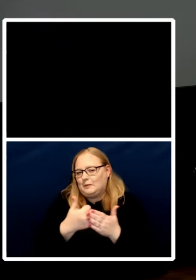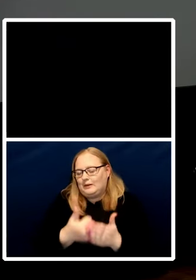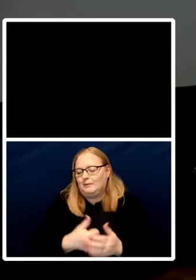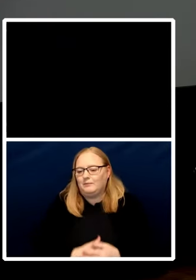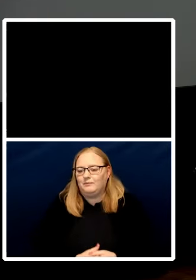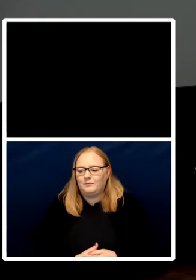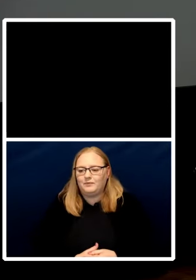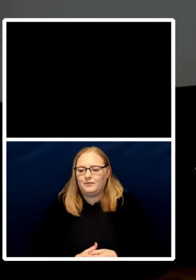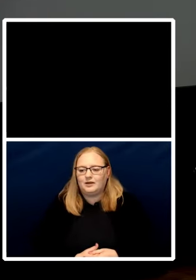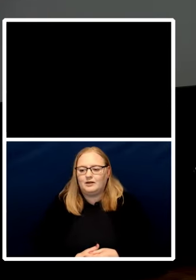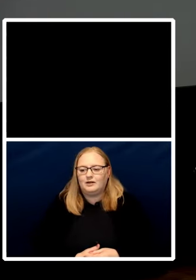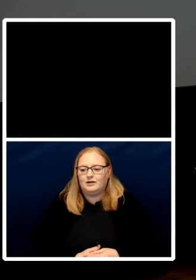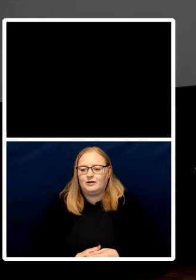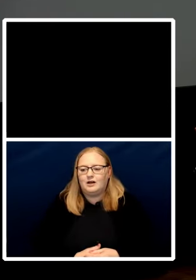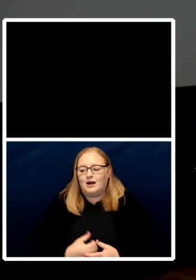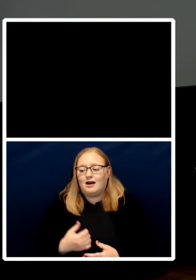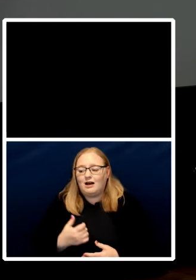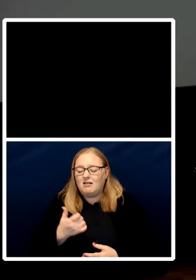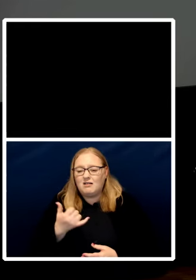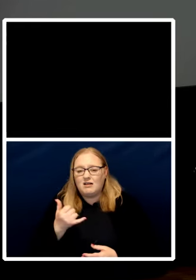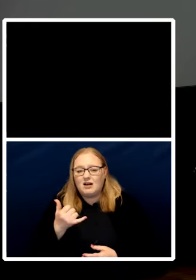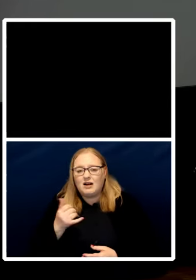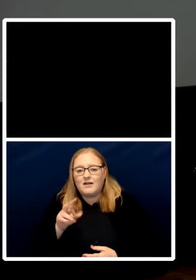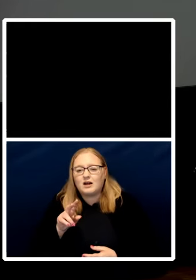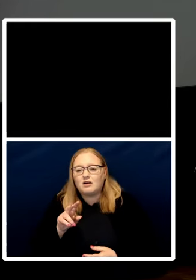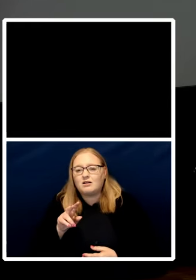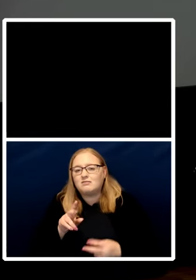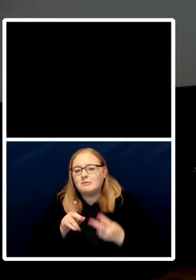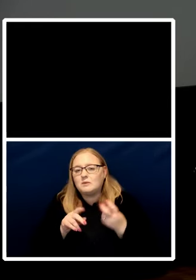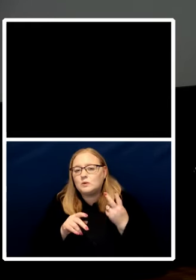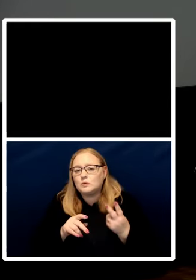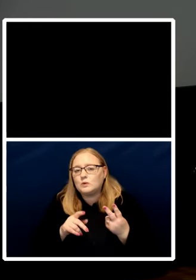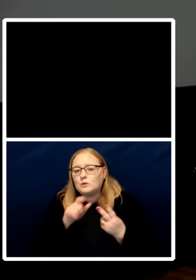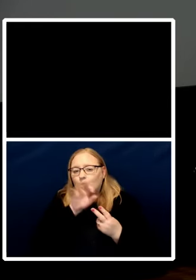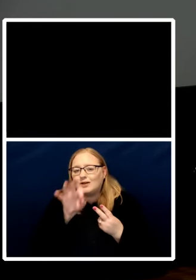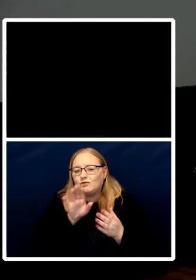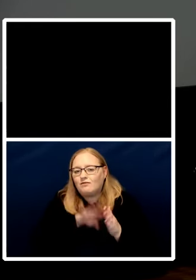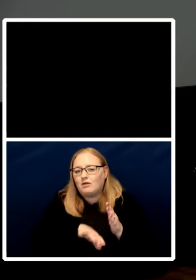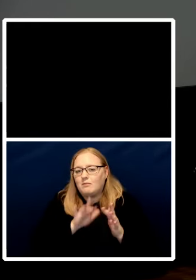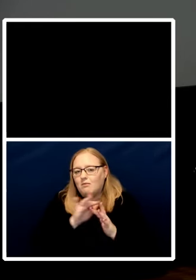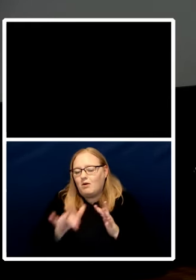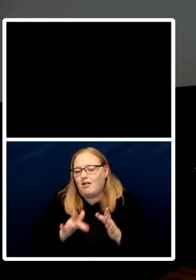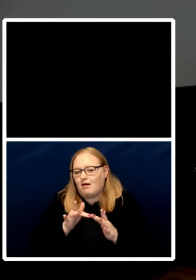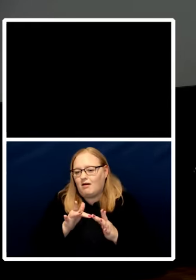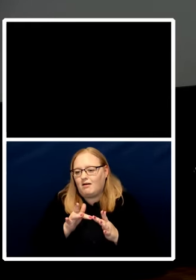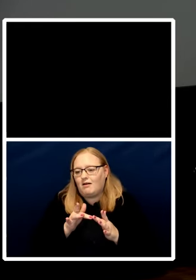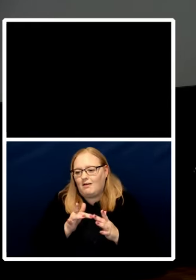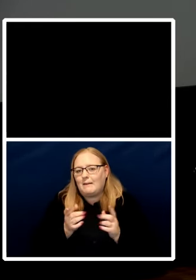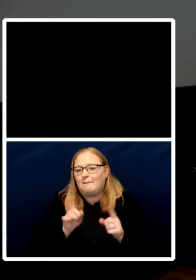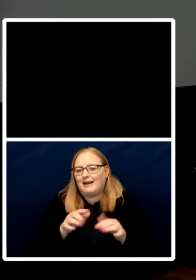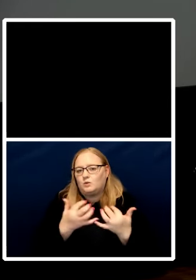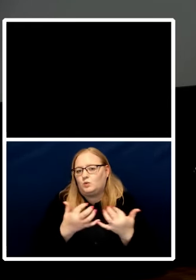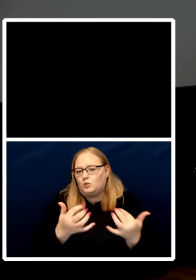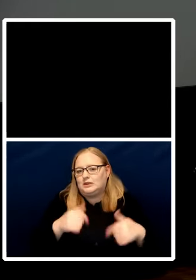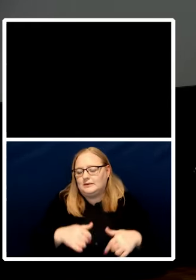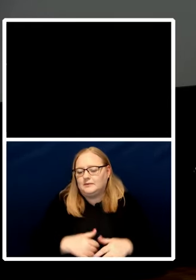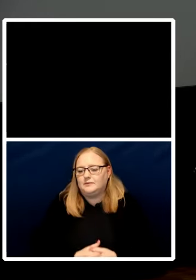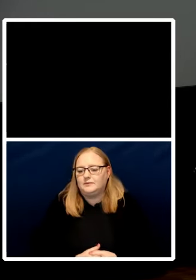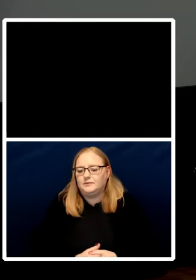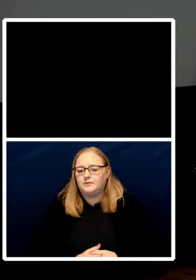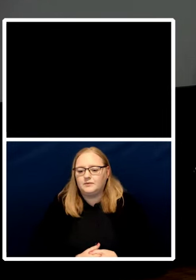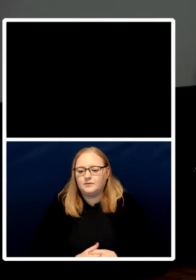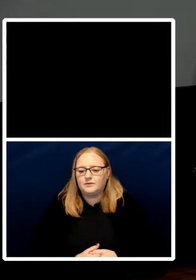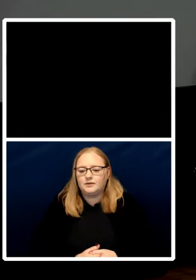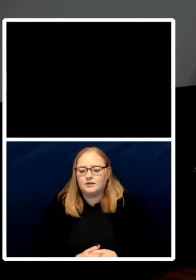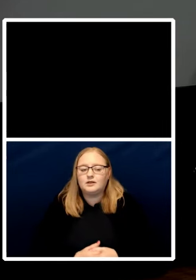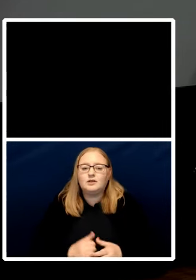online from our online audience so and then and then we'll come back um so the first question